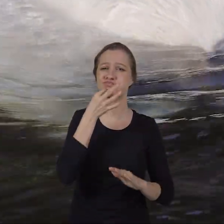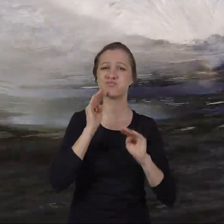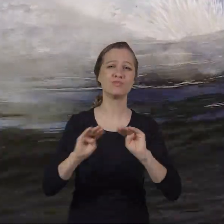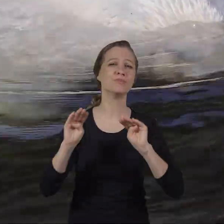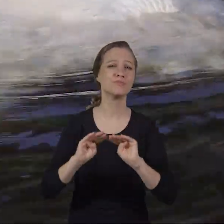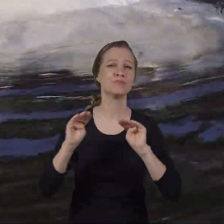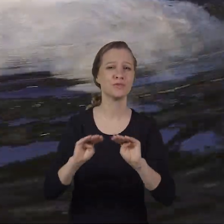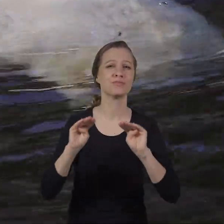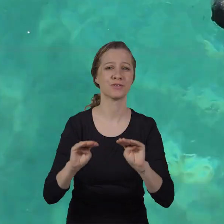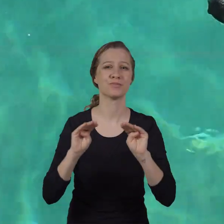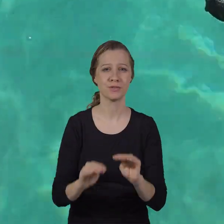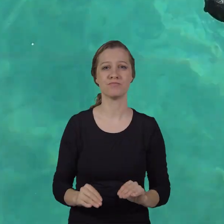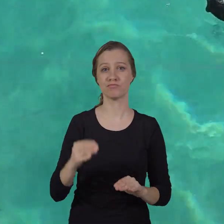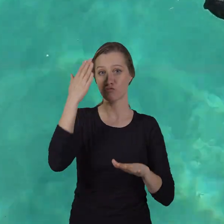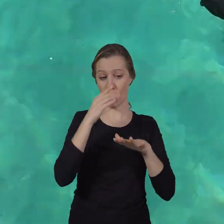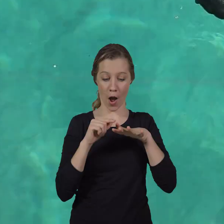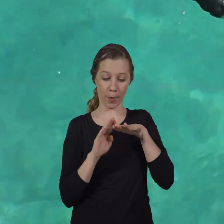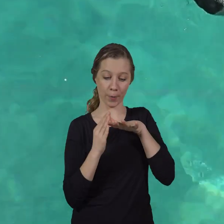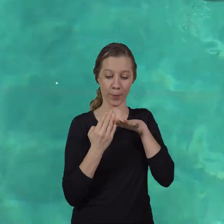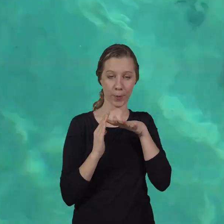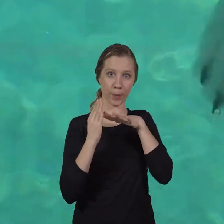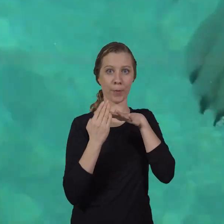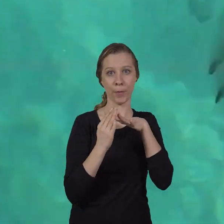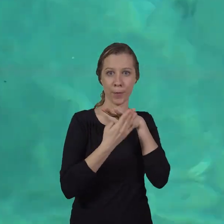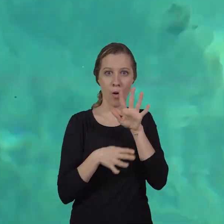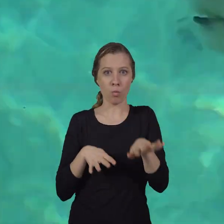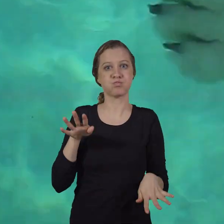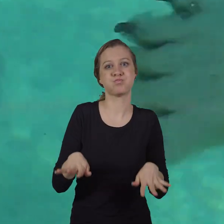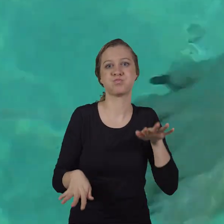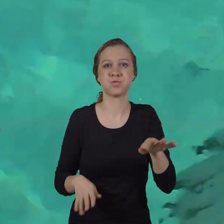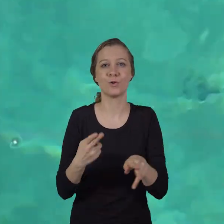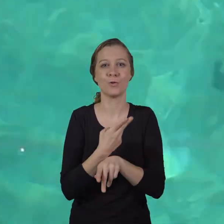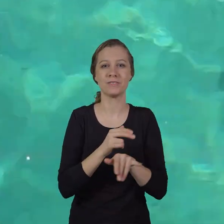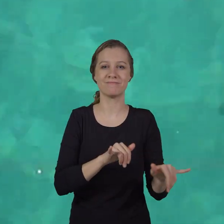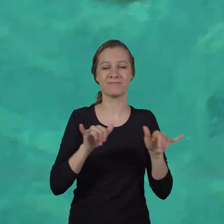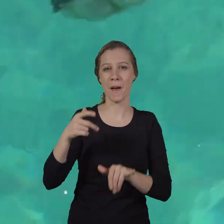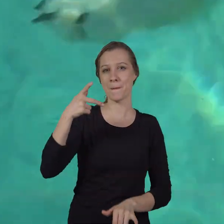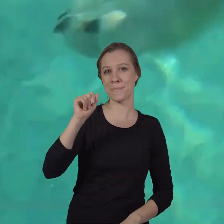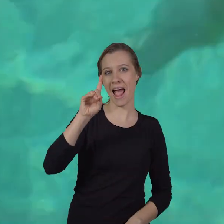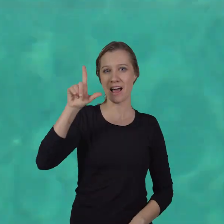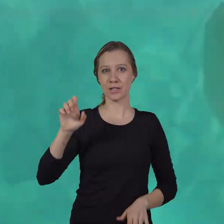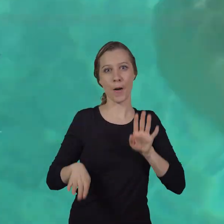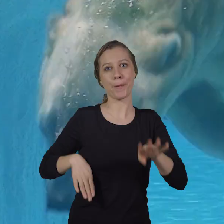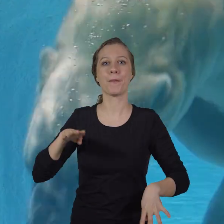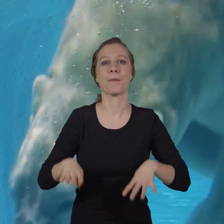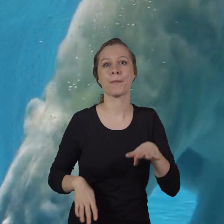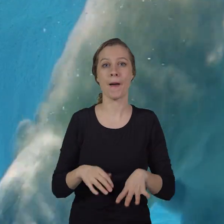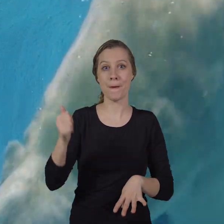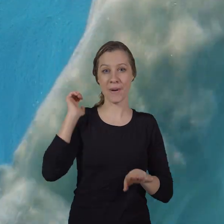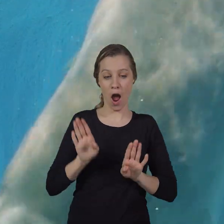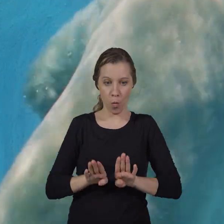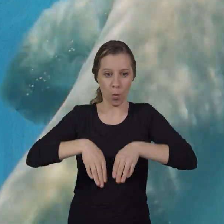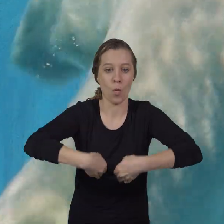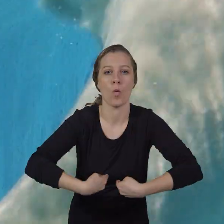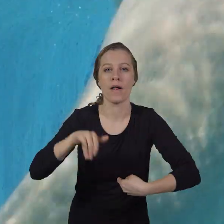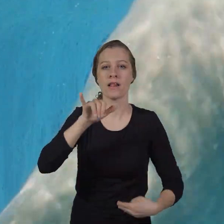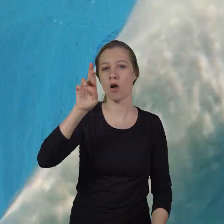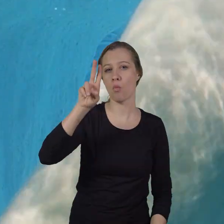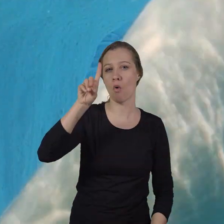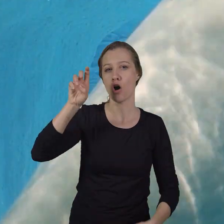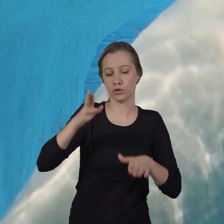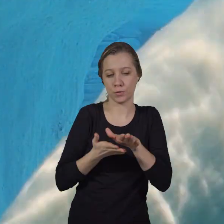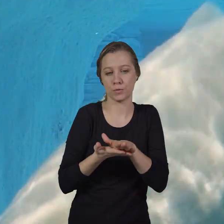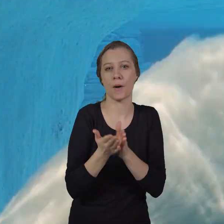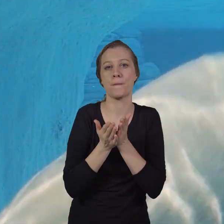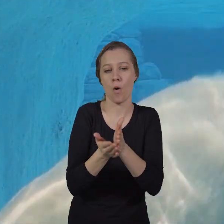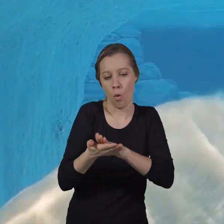are very talented swimmers. Their front paws are slightly webbed, so they can use them like a paddle. They hold their back legs